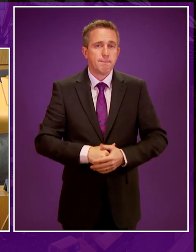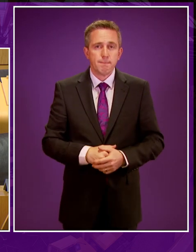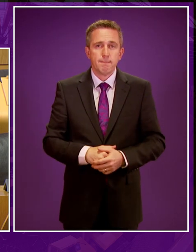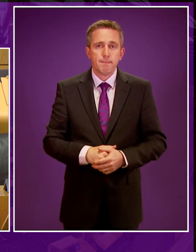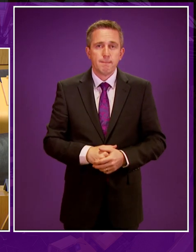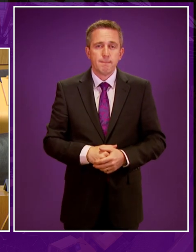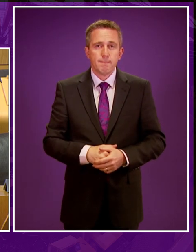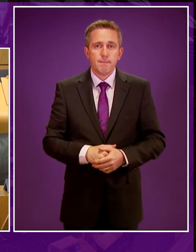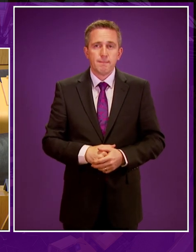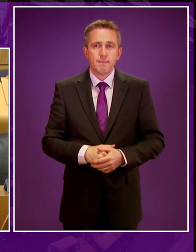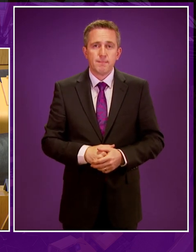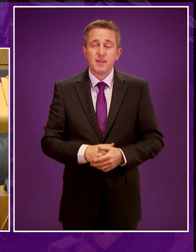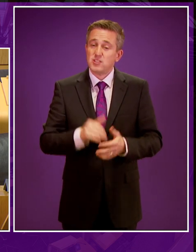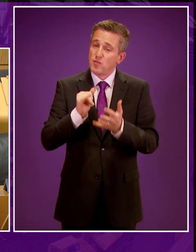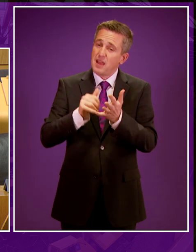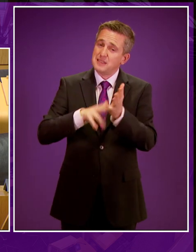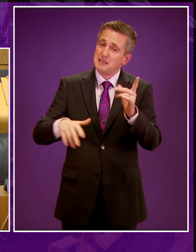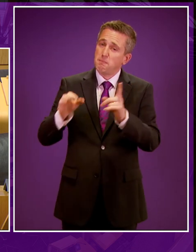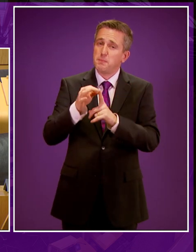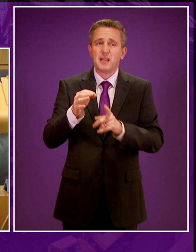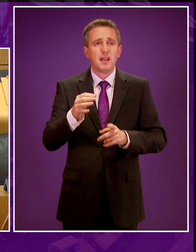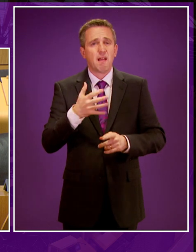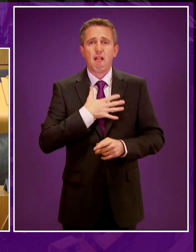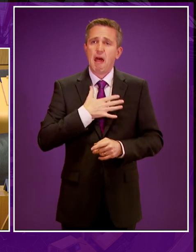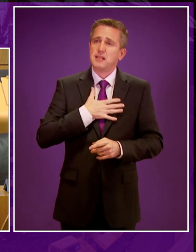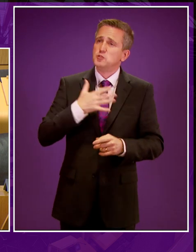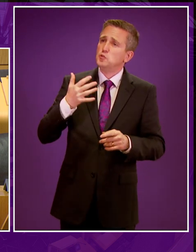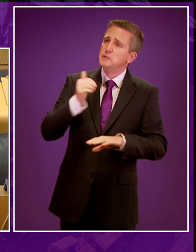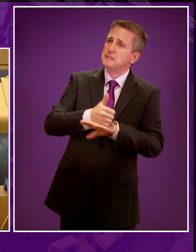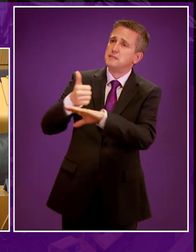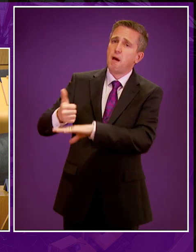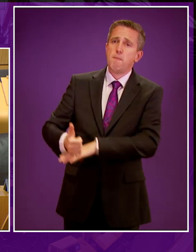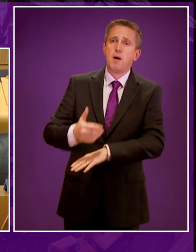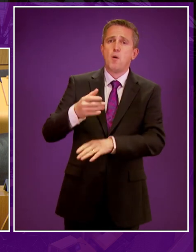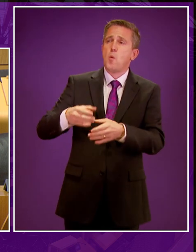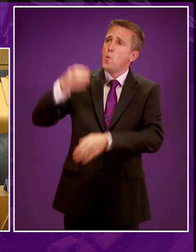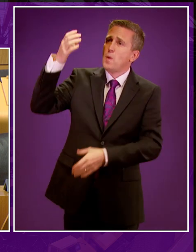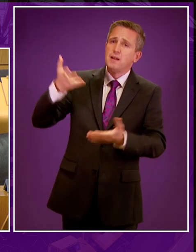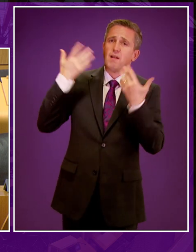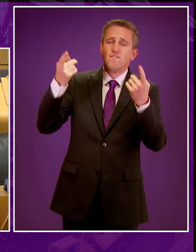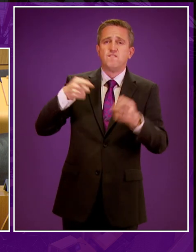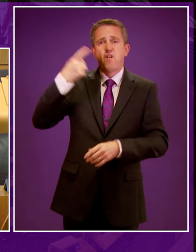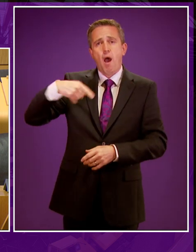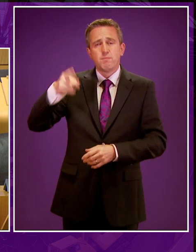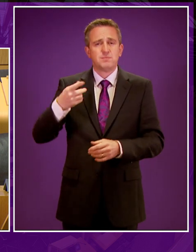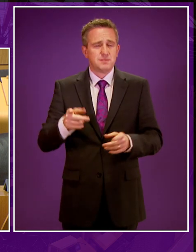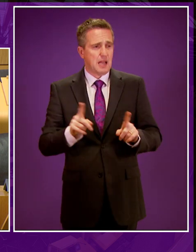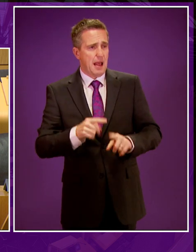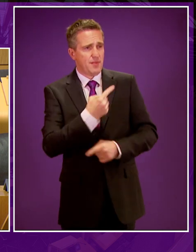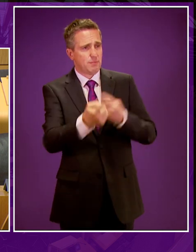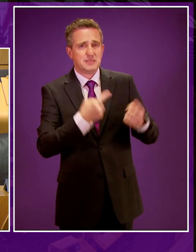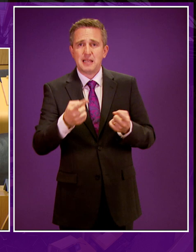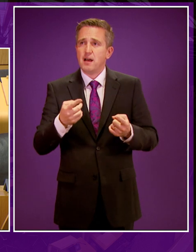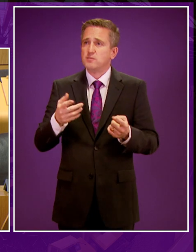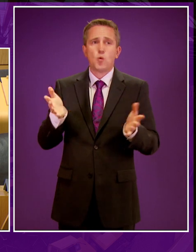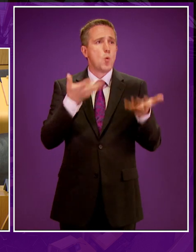And it's no wonder, it's no wonder the SNP are so happy to put up wind farms everywhere. It reminds them of themselves and the way they turn in whatever